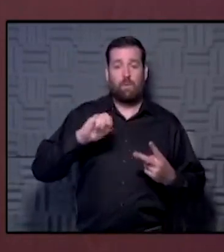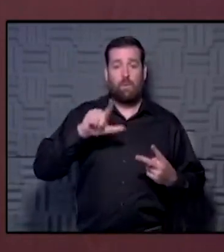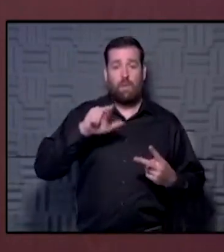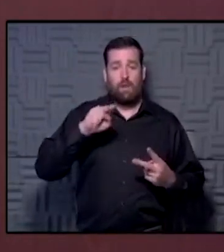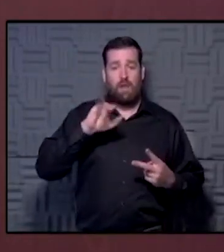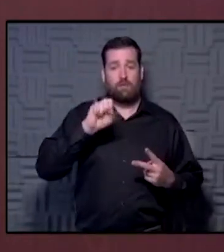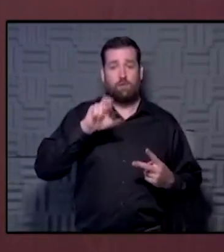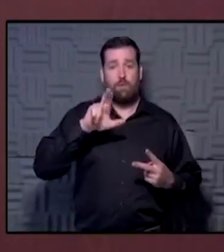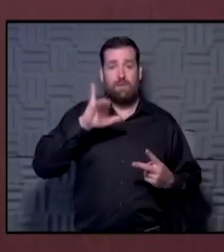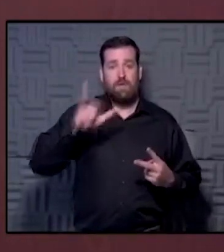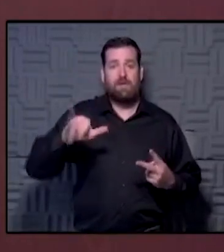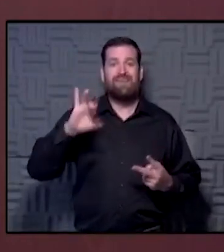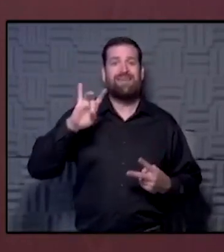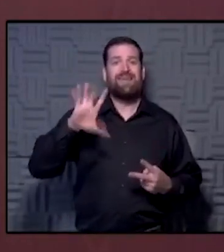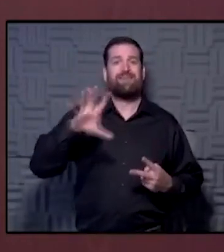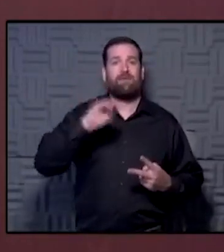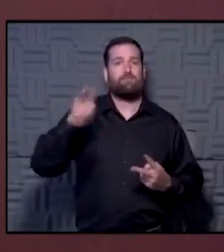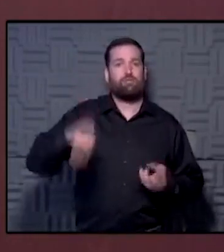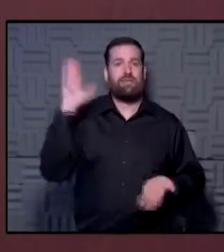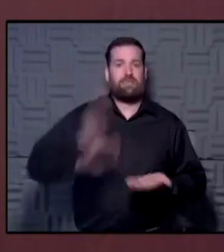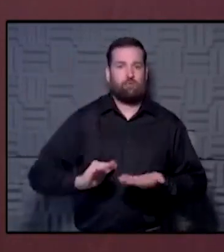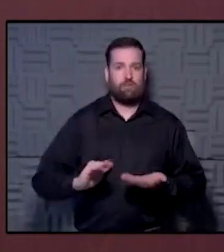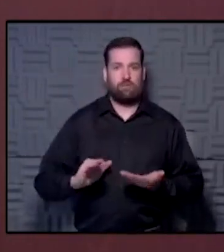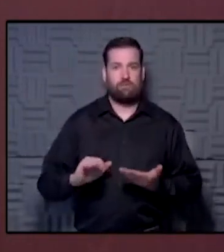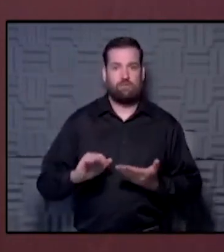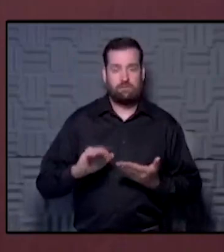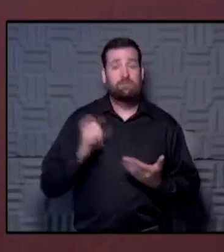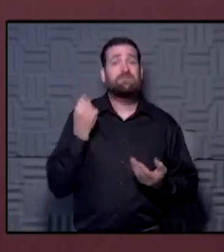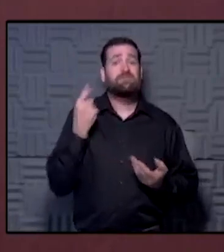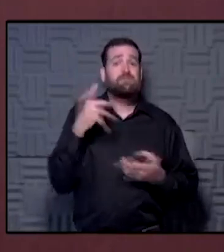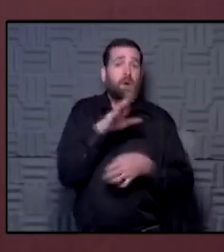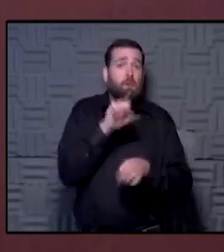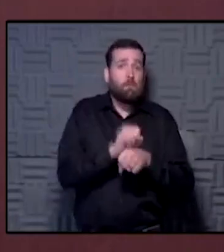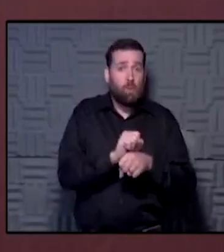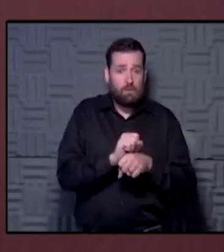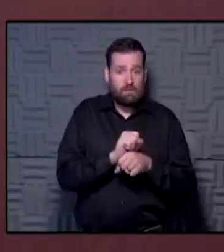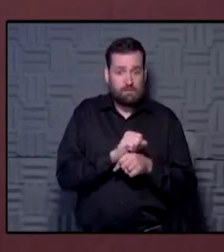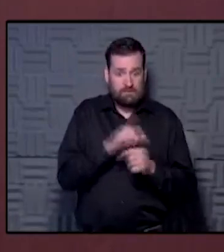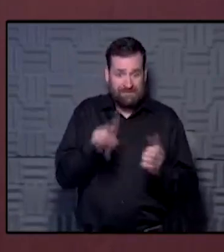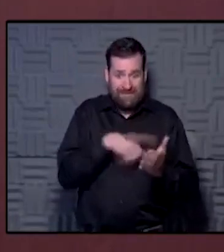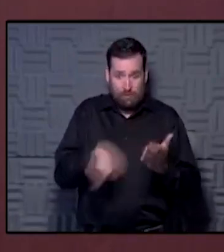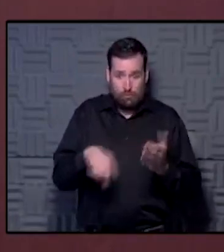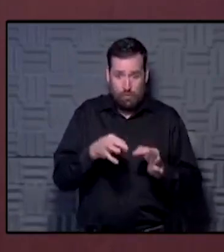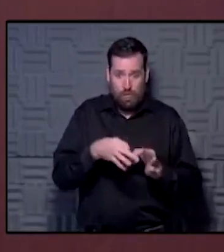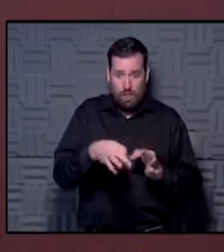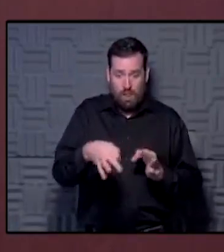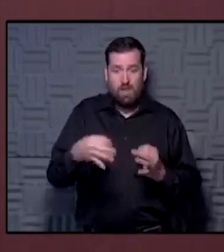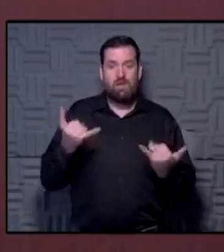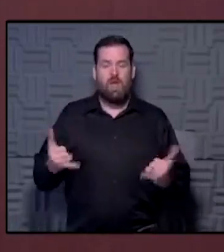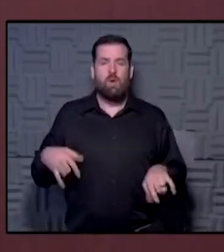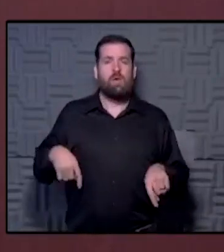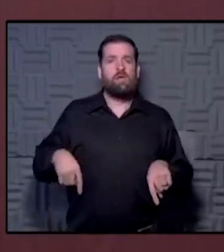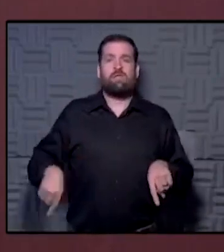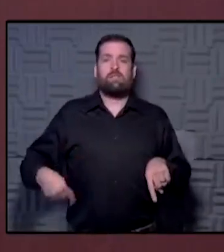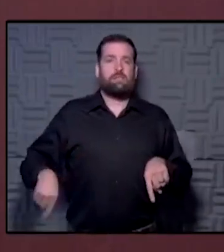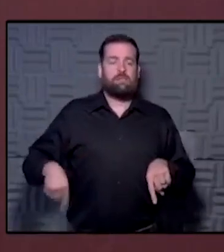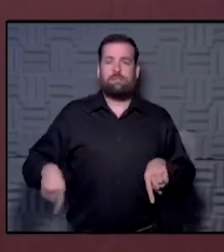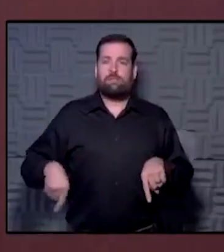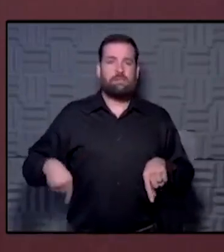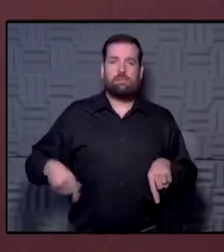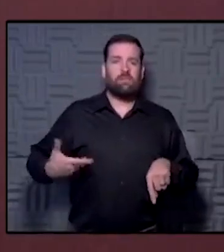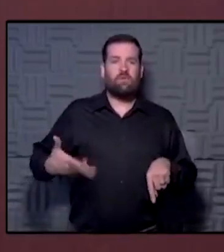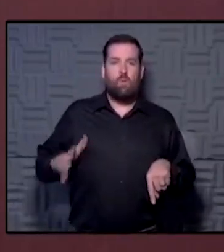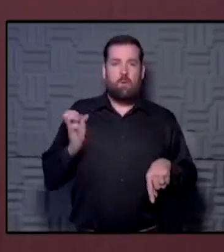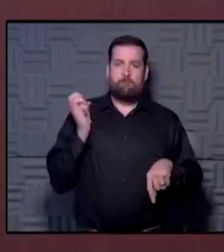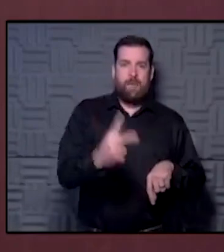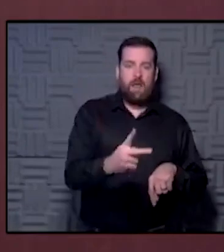85% in this country. And so these cancellations, I think now, maybe some people are reluctant to reschedule these canceled tests, but I